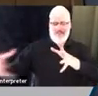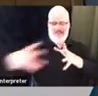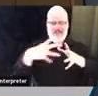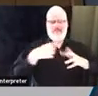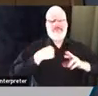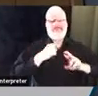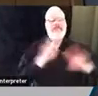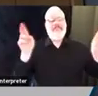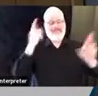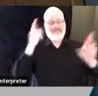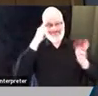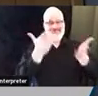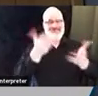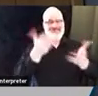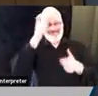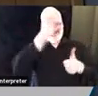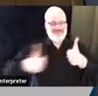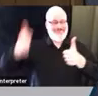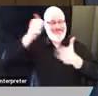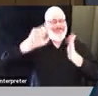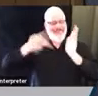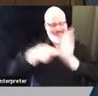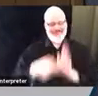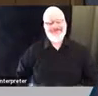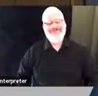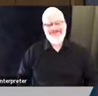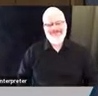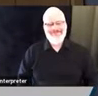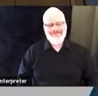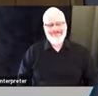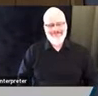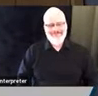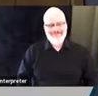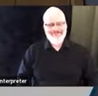What is your vision for the Madison Fire Department?